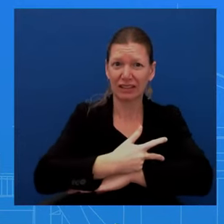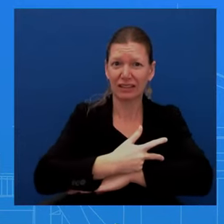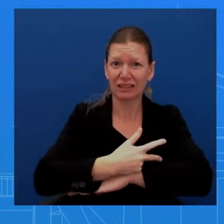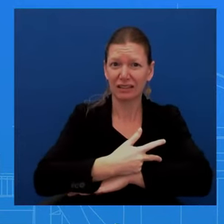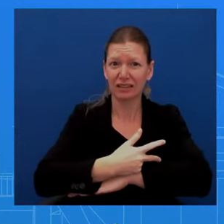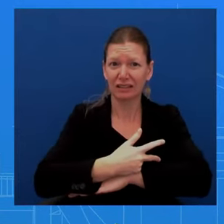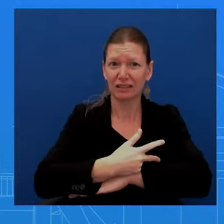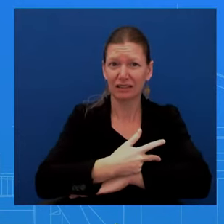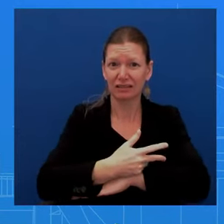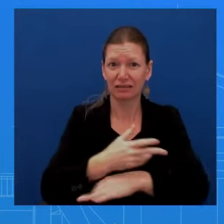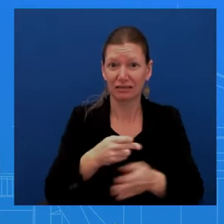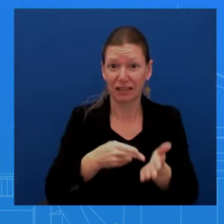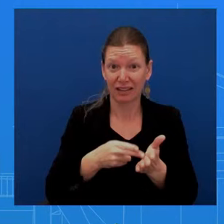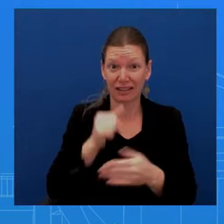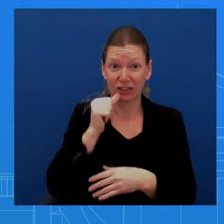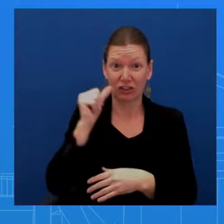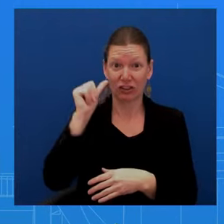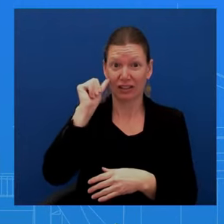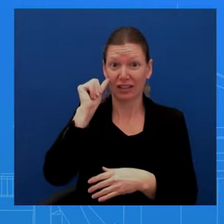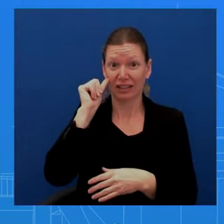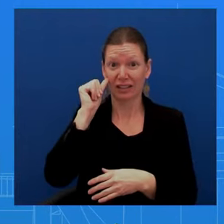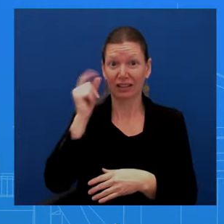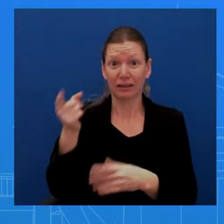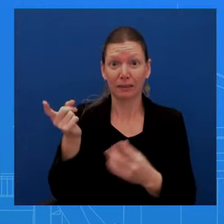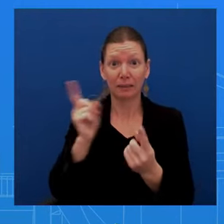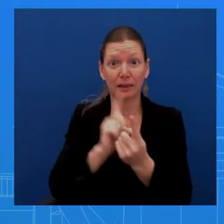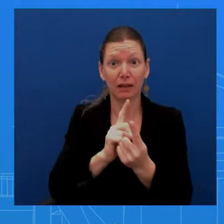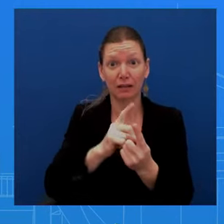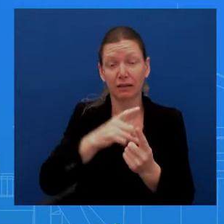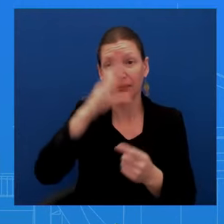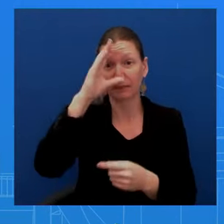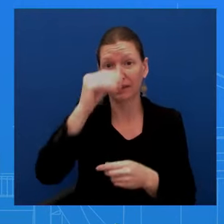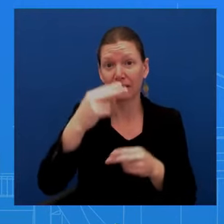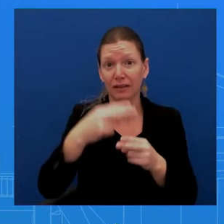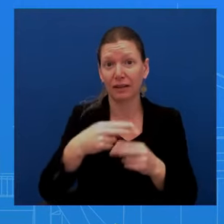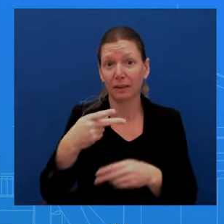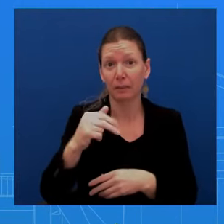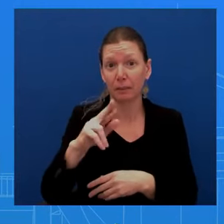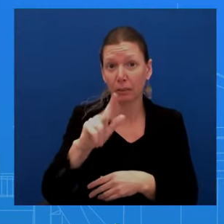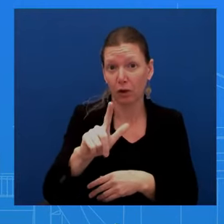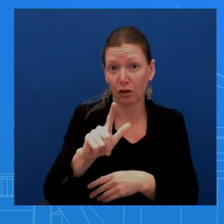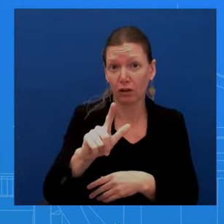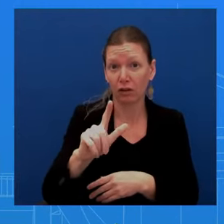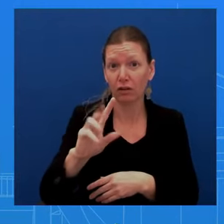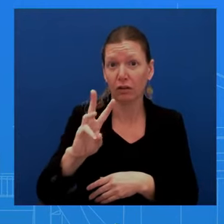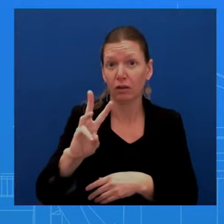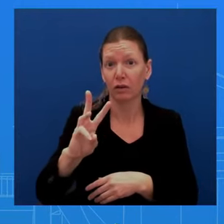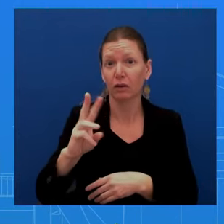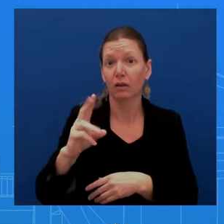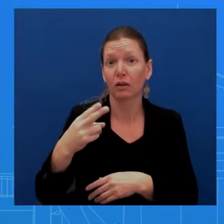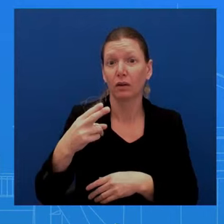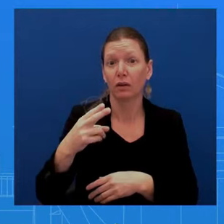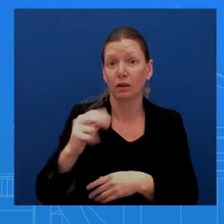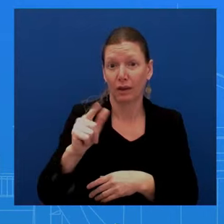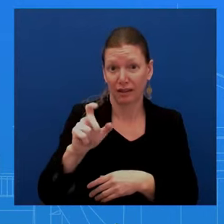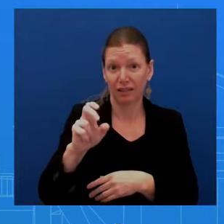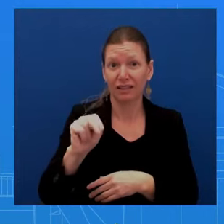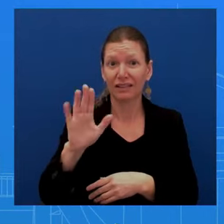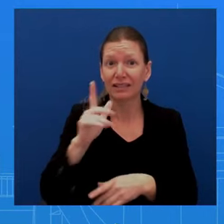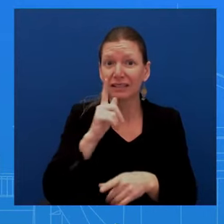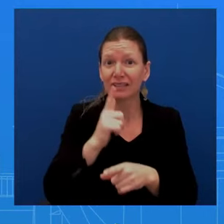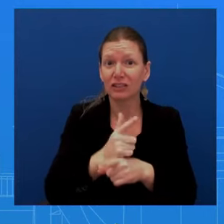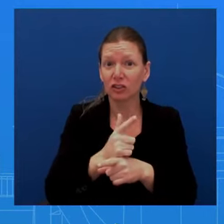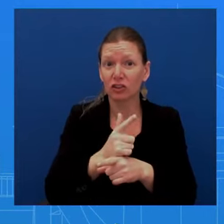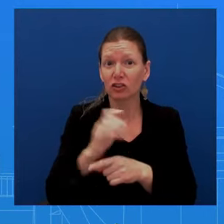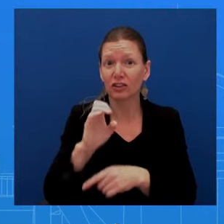uh, Paul Whelan's, uh, sister, Elizabeth Whelan. And this is a commitment when it comes to American hostages, bringing them home. The president has been committed